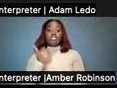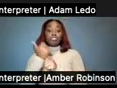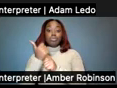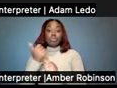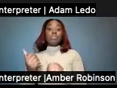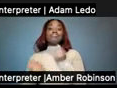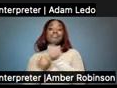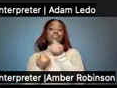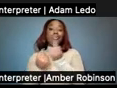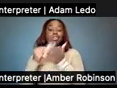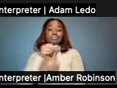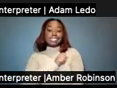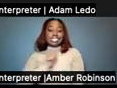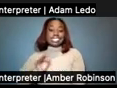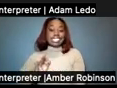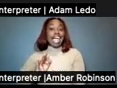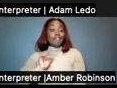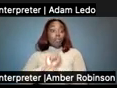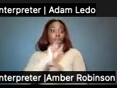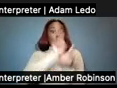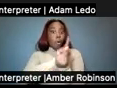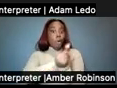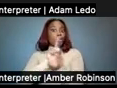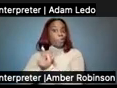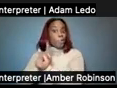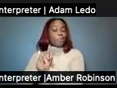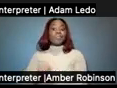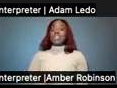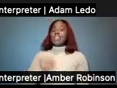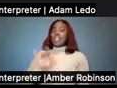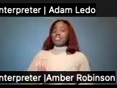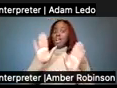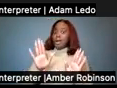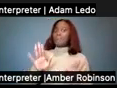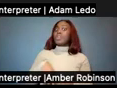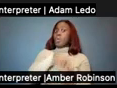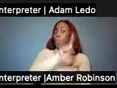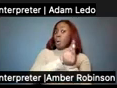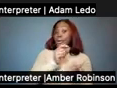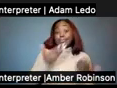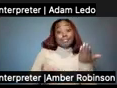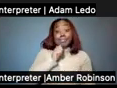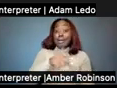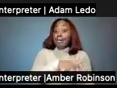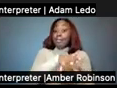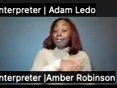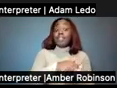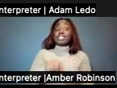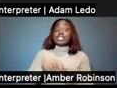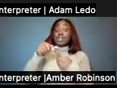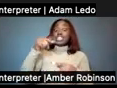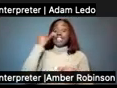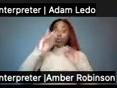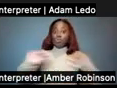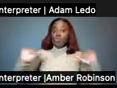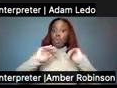one-to-one with her, because that's the other thing is oftentimes even a one-to-one isn't enough, especially if you're in the pool with a child